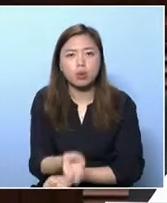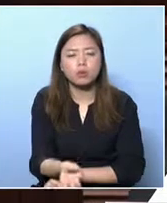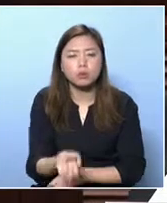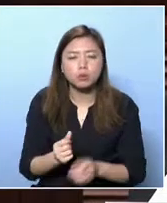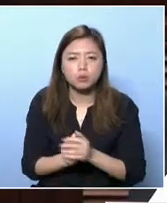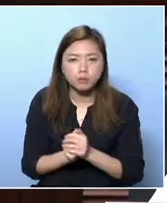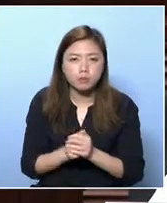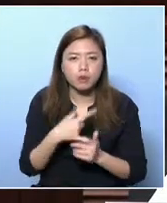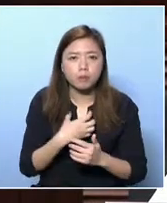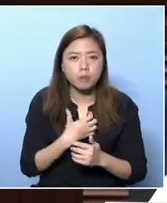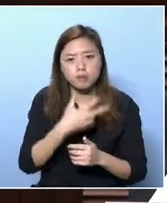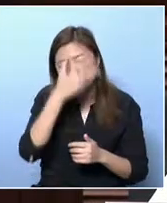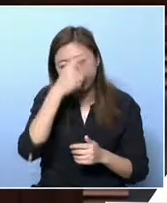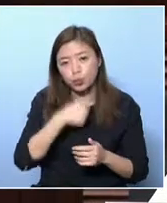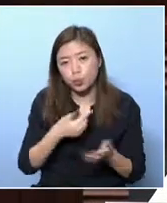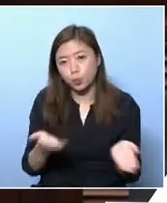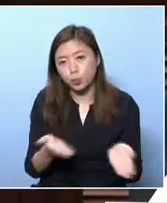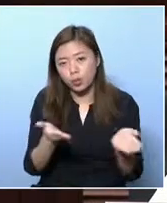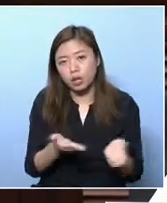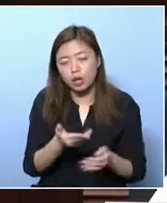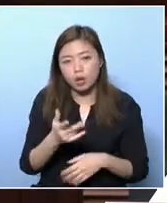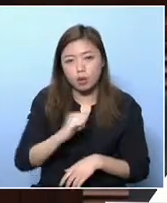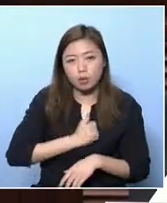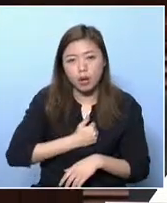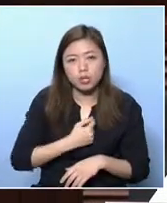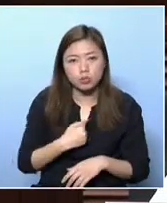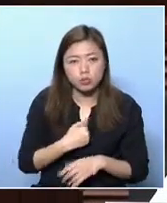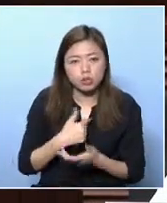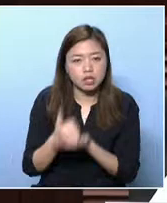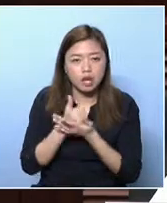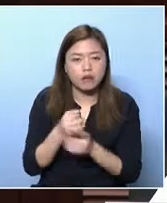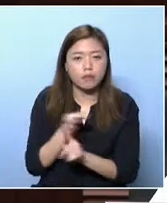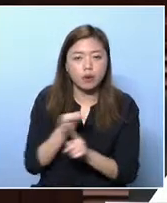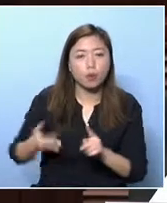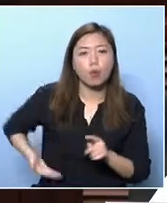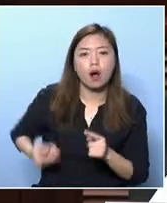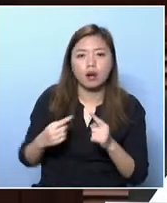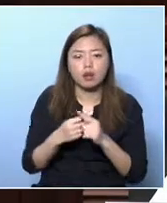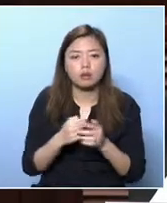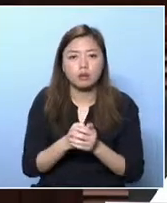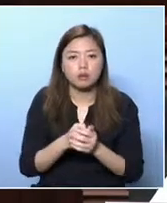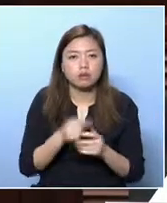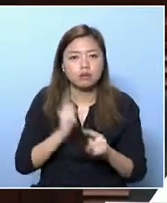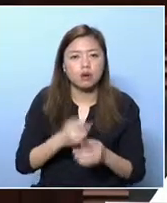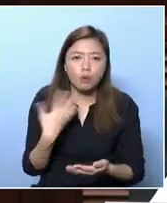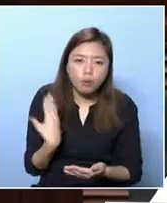And the government should encourage employers to hire EMs.